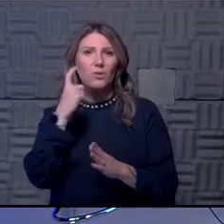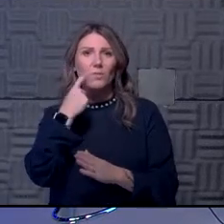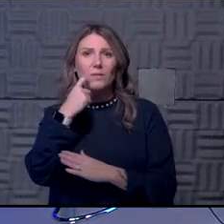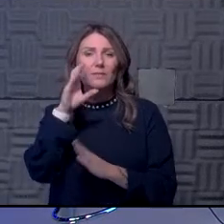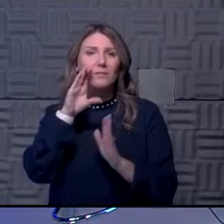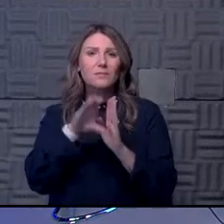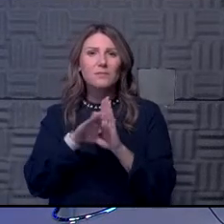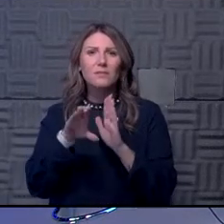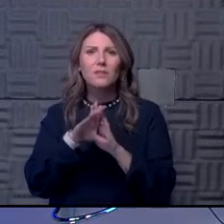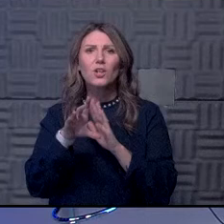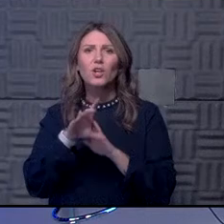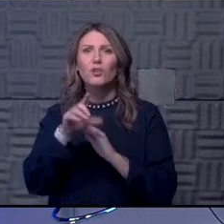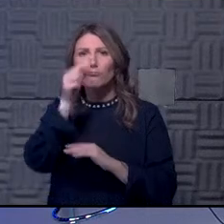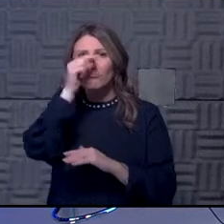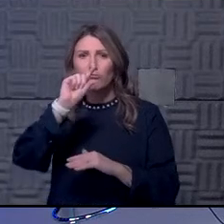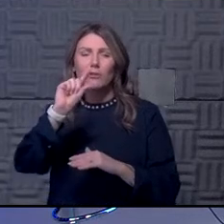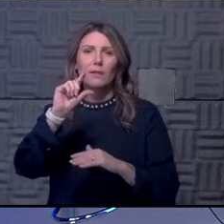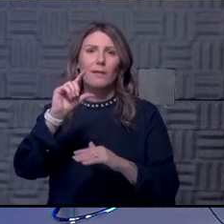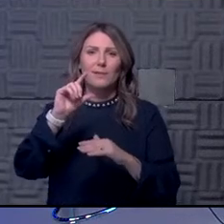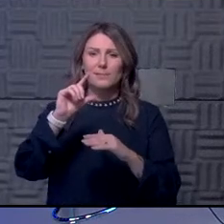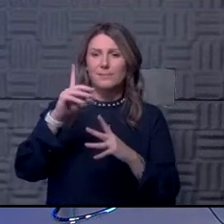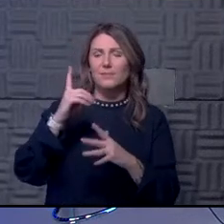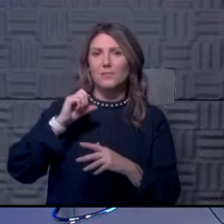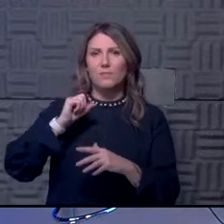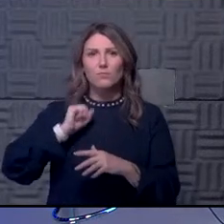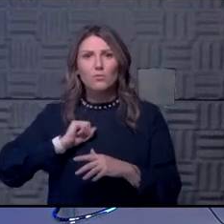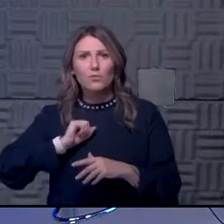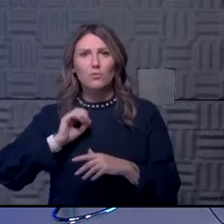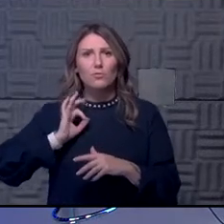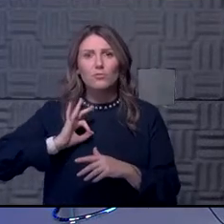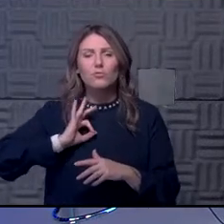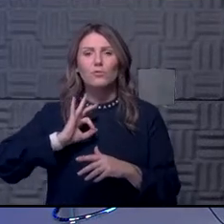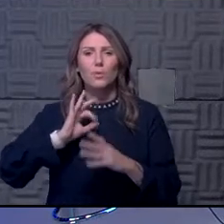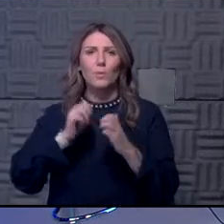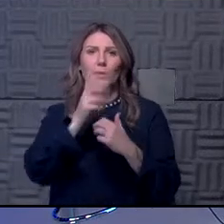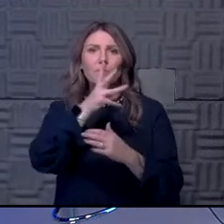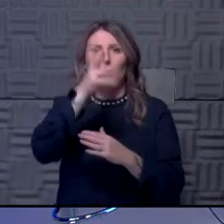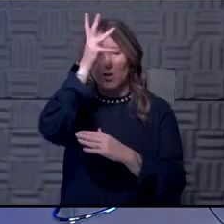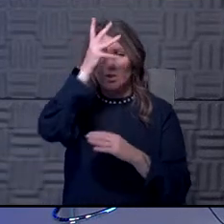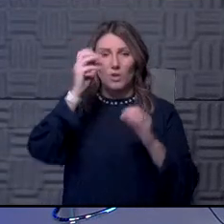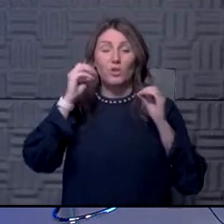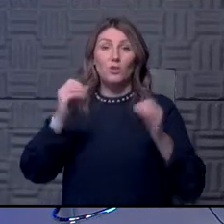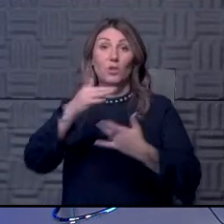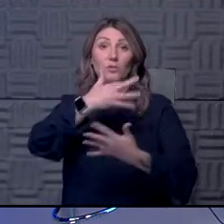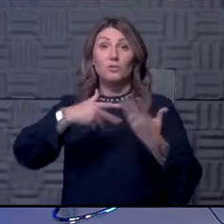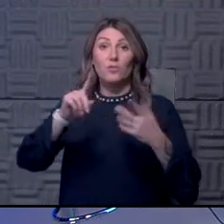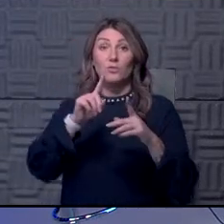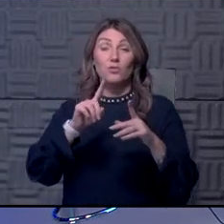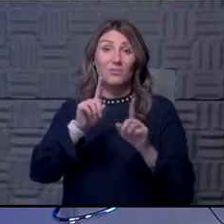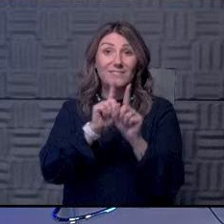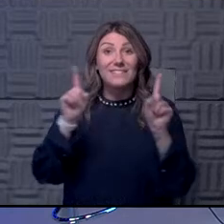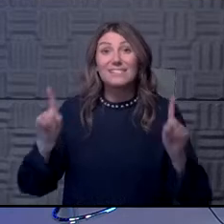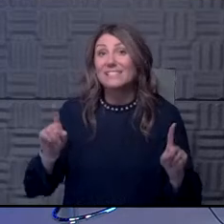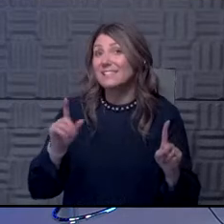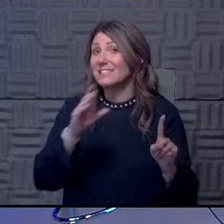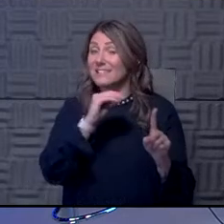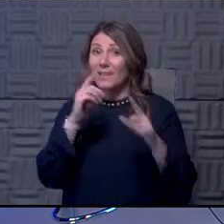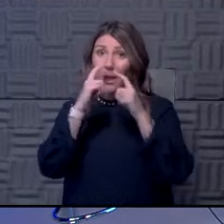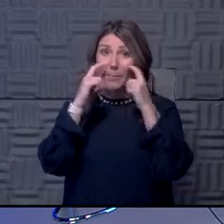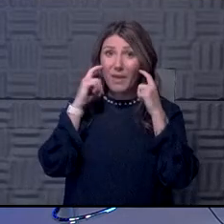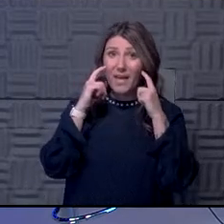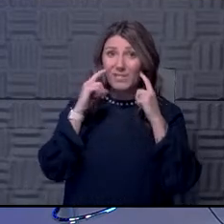of Greek houses hosting an event with their parents. No social distancing, no masks. She wants to know, do the Greek houses